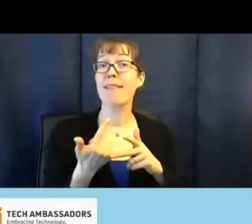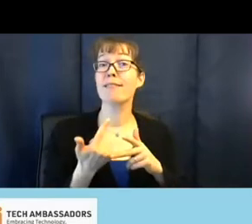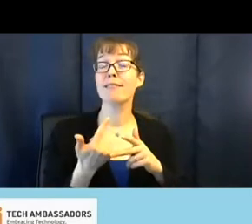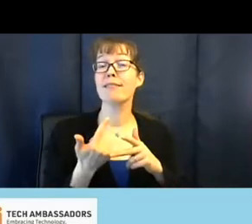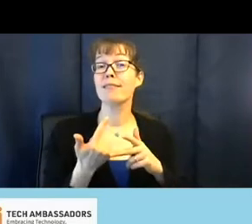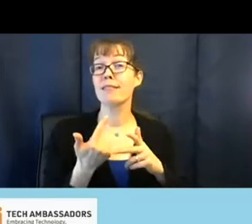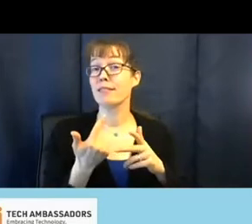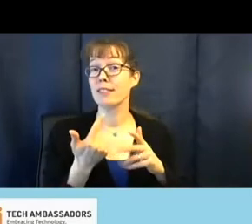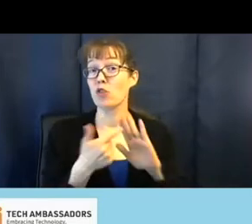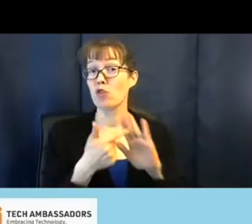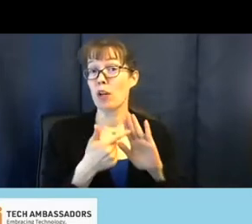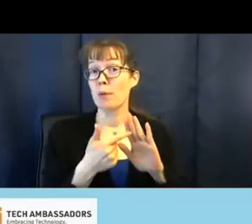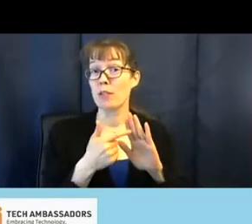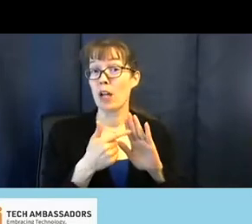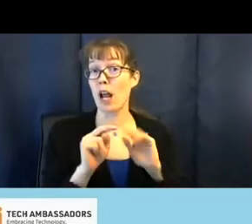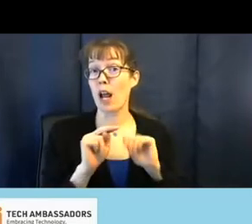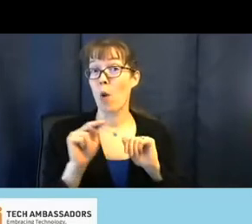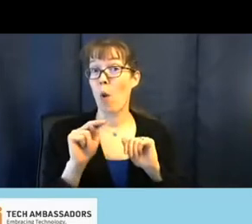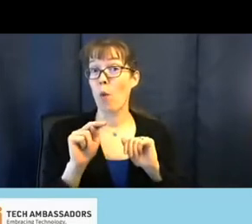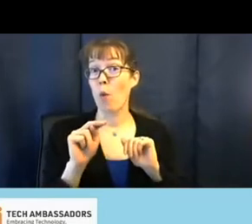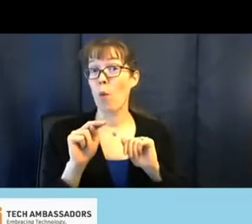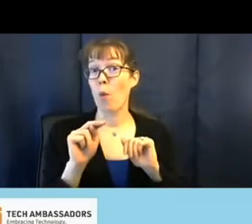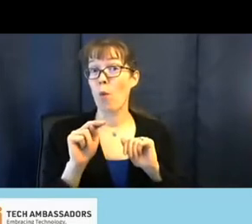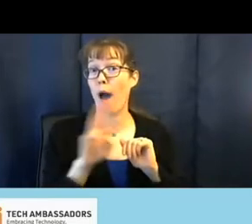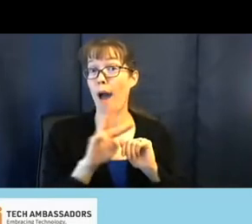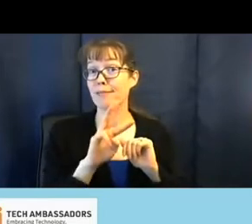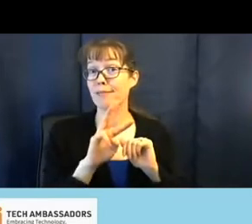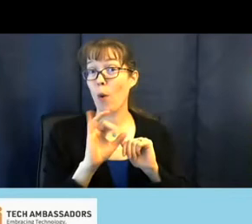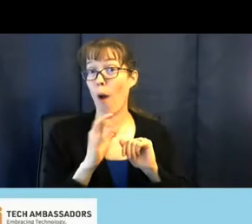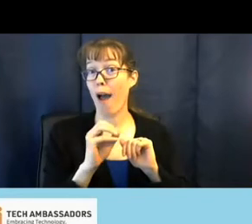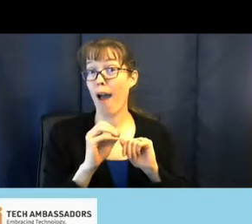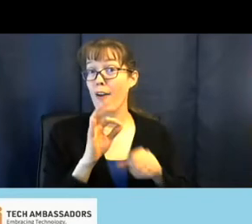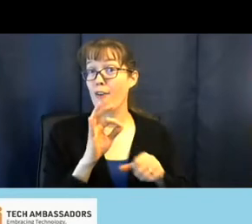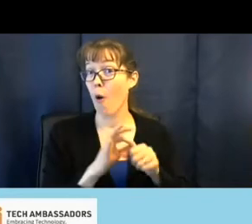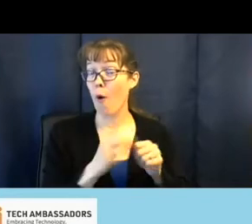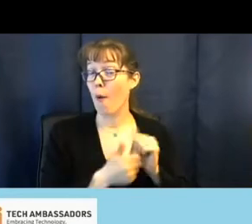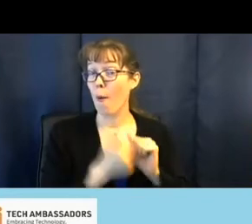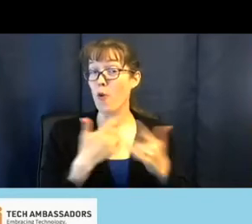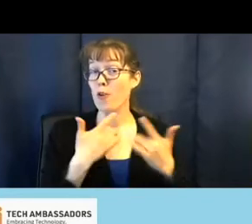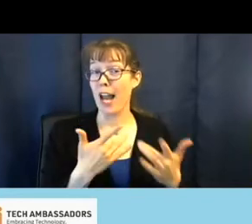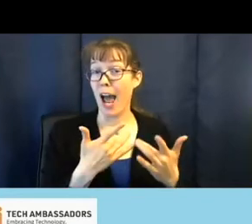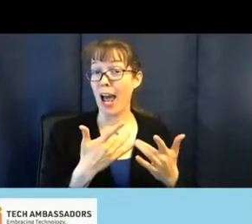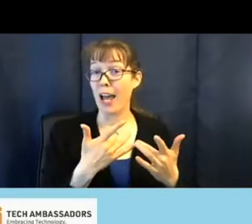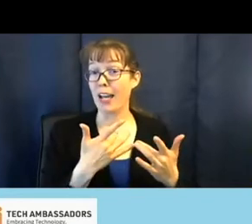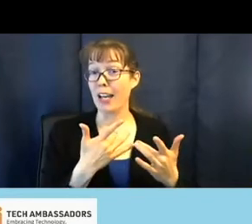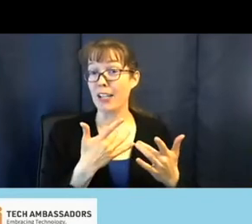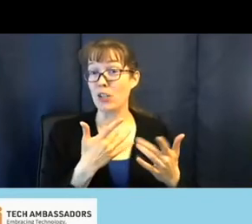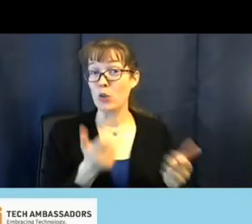representing Northwest Ohio, voted most likely to suggest matching tattoos